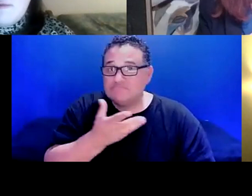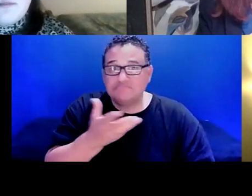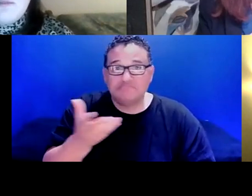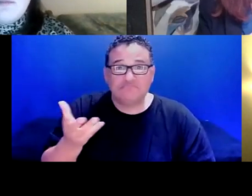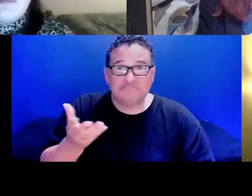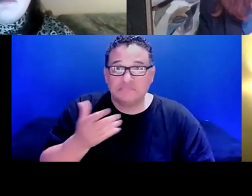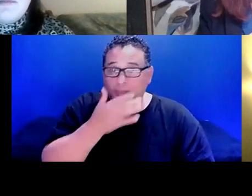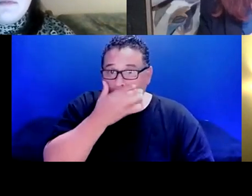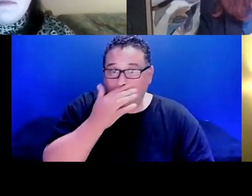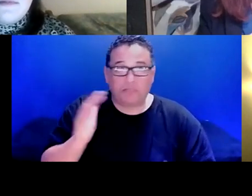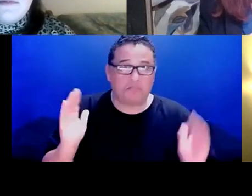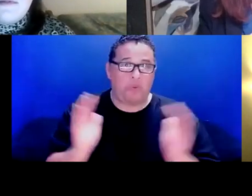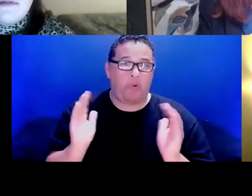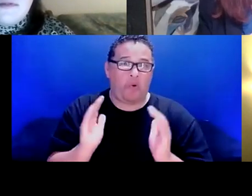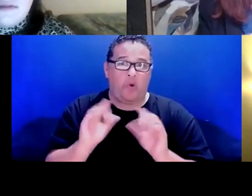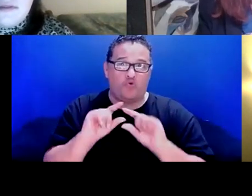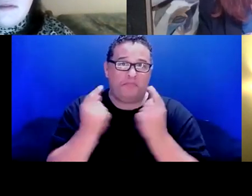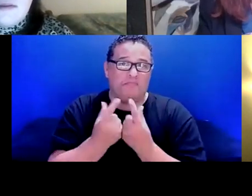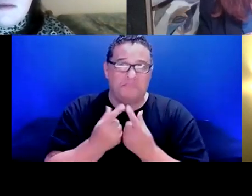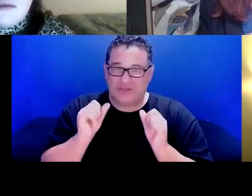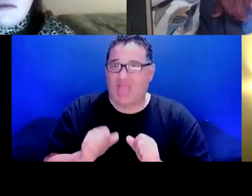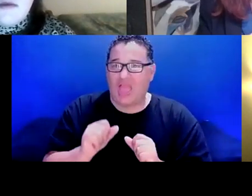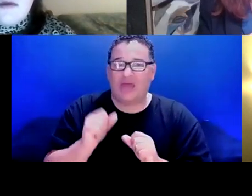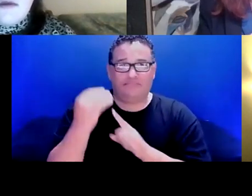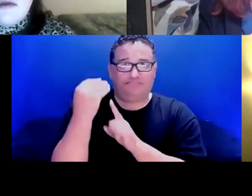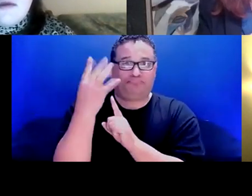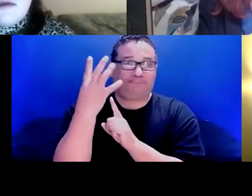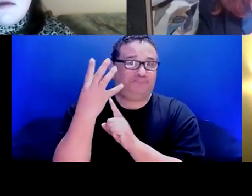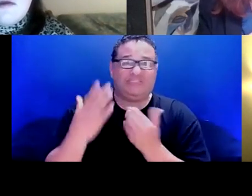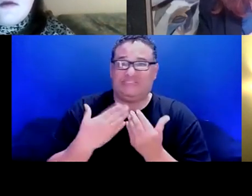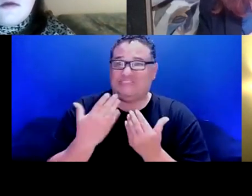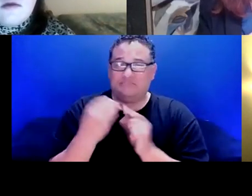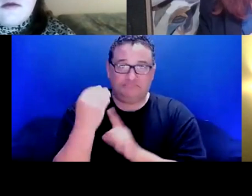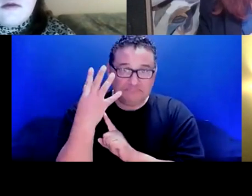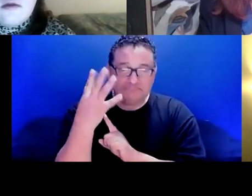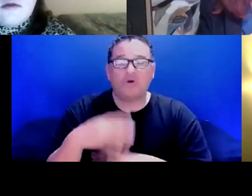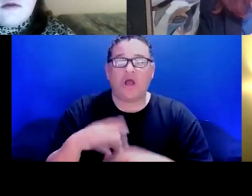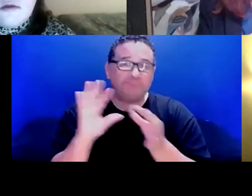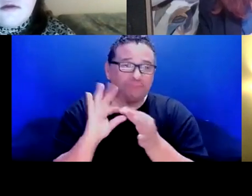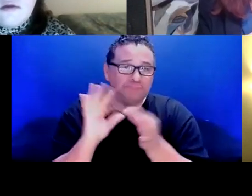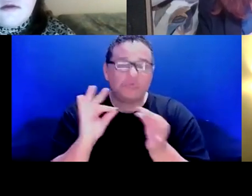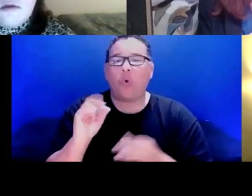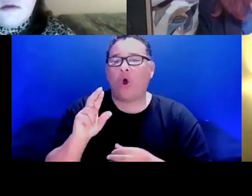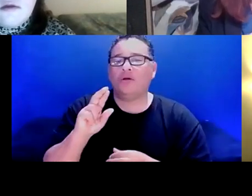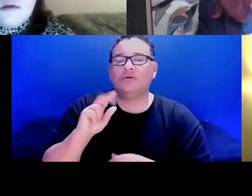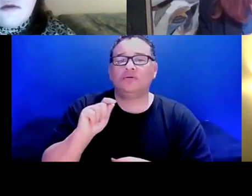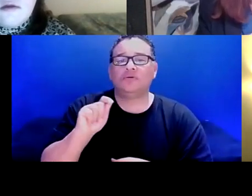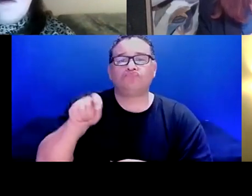We're small groups, so feel free to turn your camera on or your mic and ask a question.